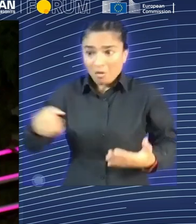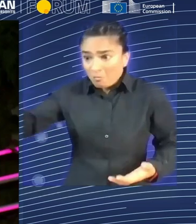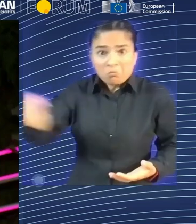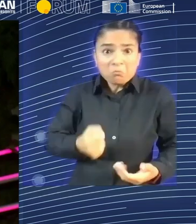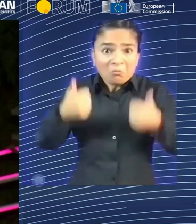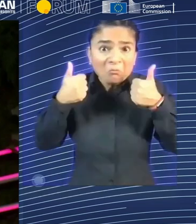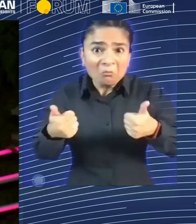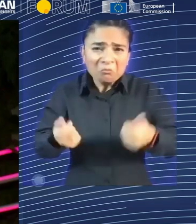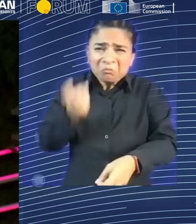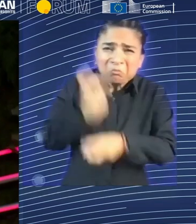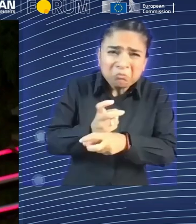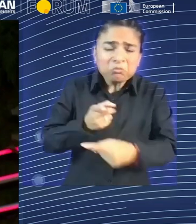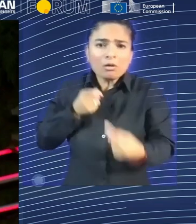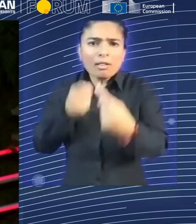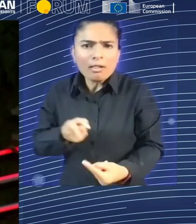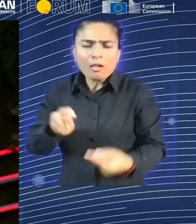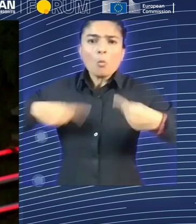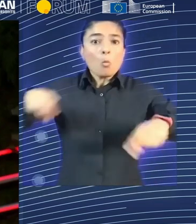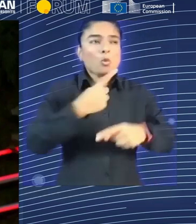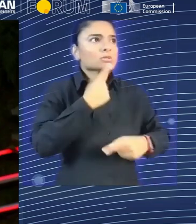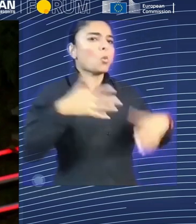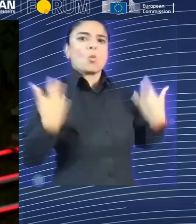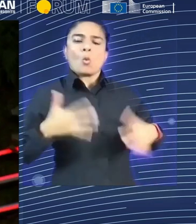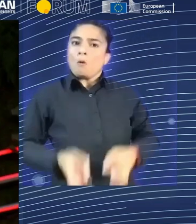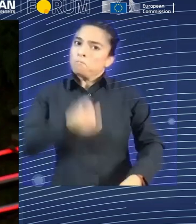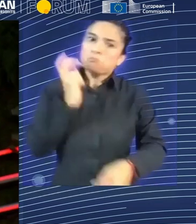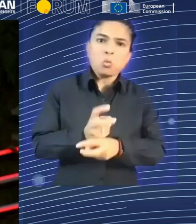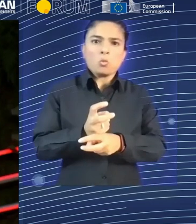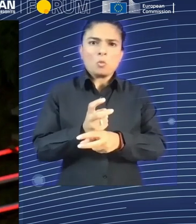to recruit than it was five years ago.